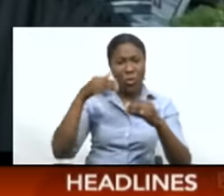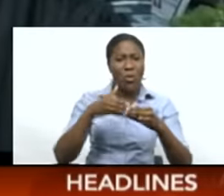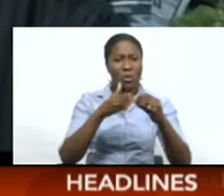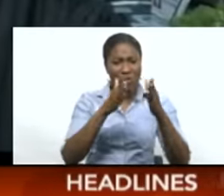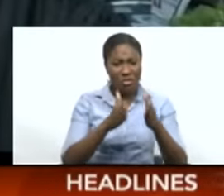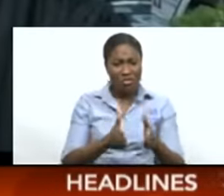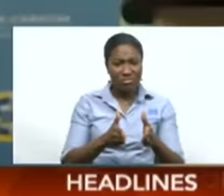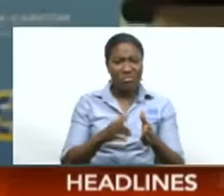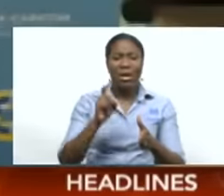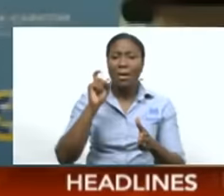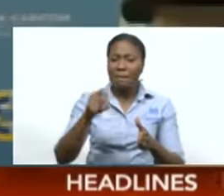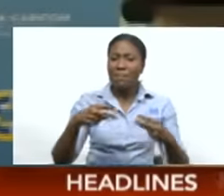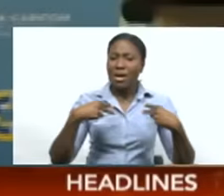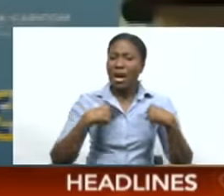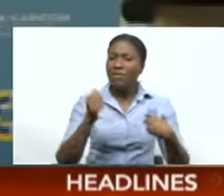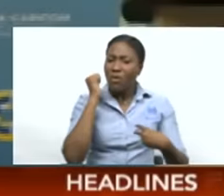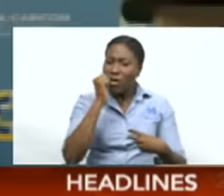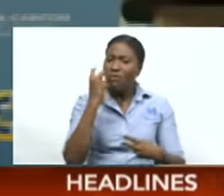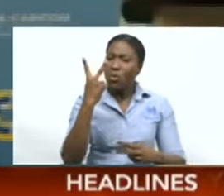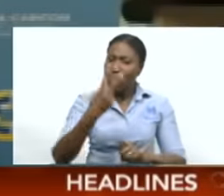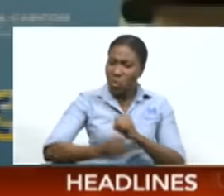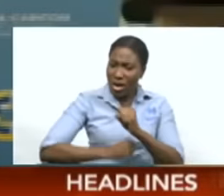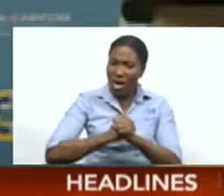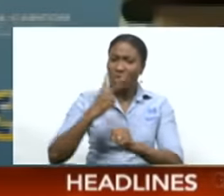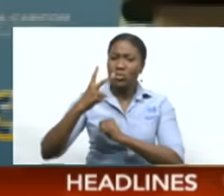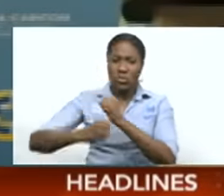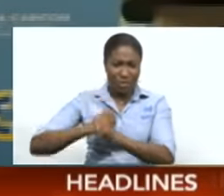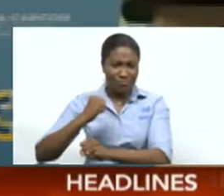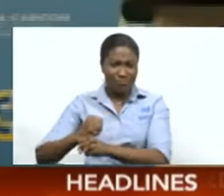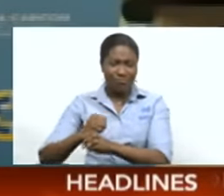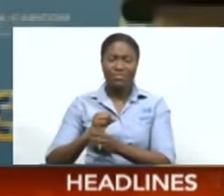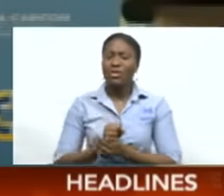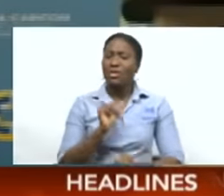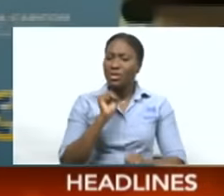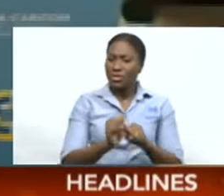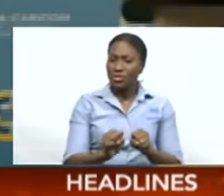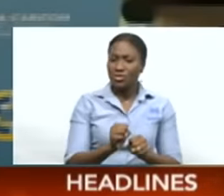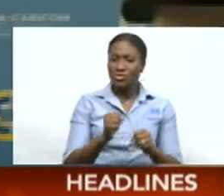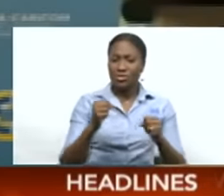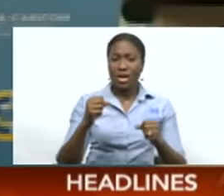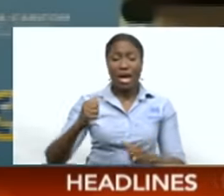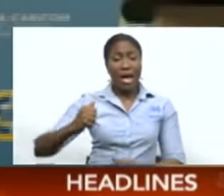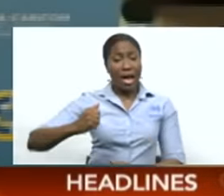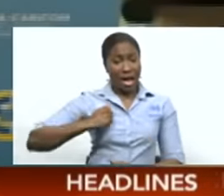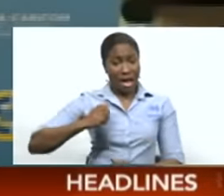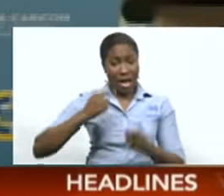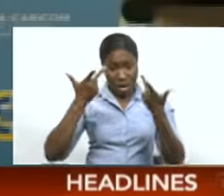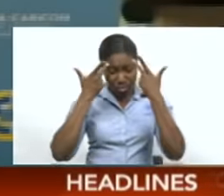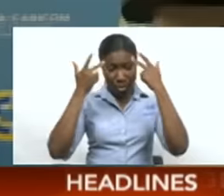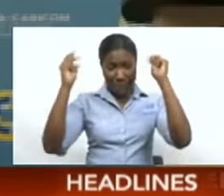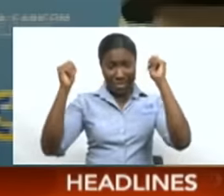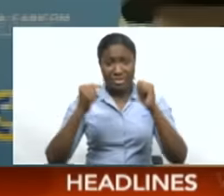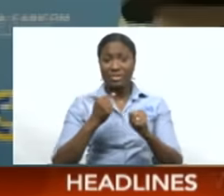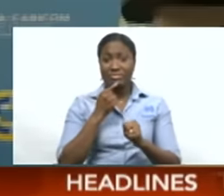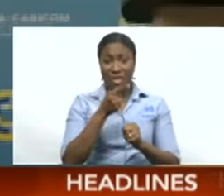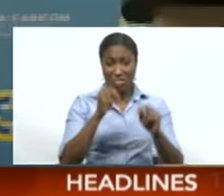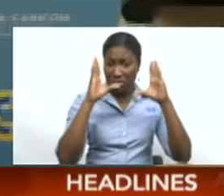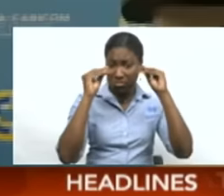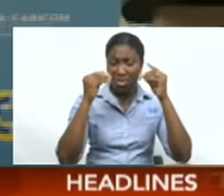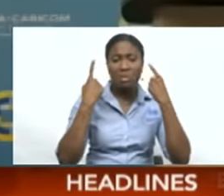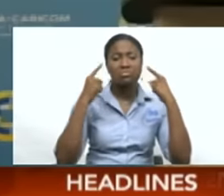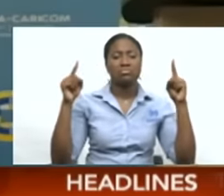biannually. Questioned about the summit and its outcome, Canada's Prime Minister Justin Trudeau hailed it as a success.